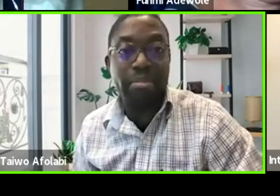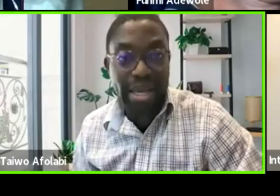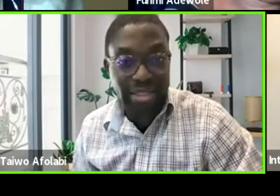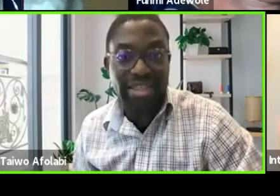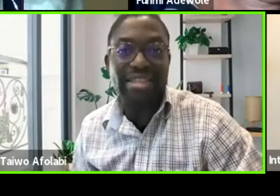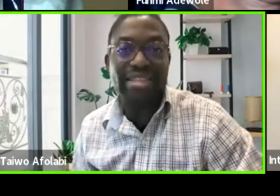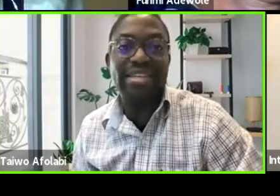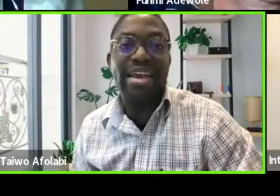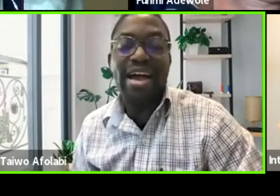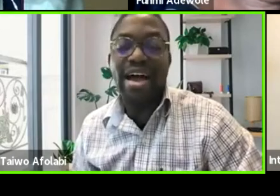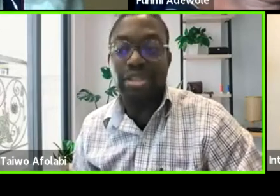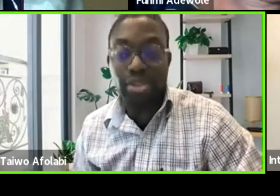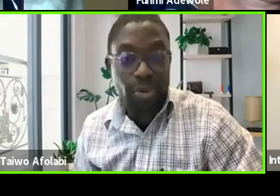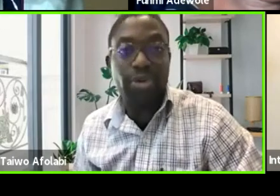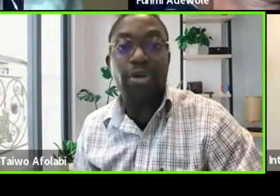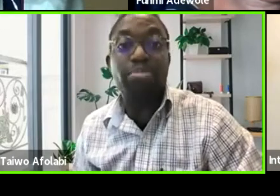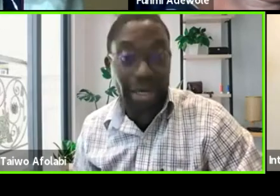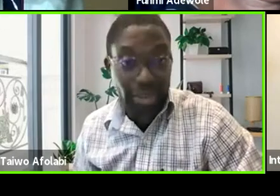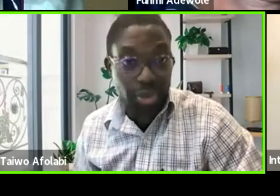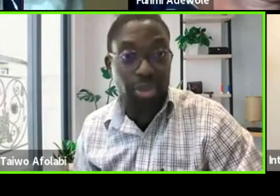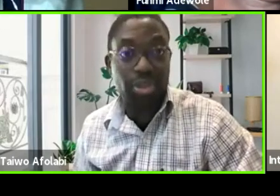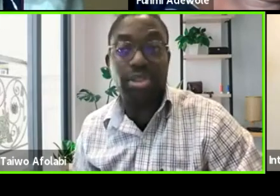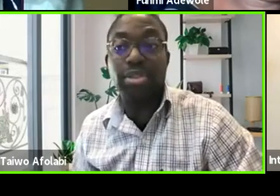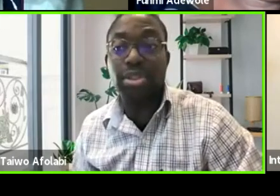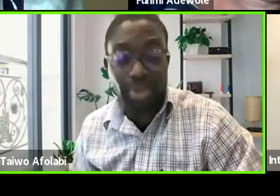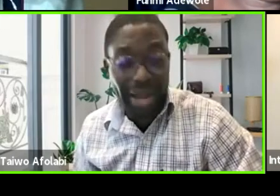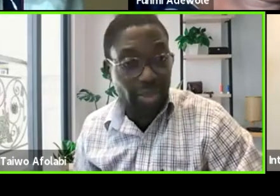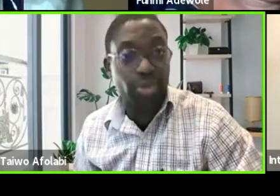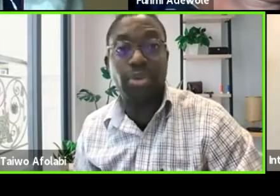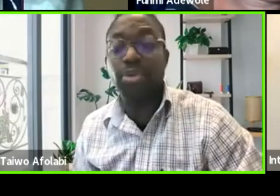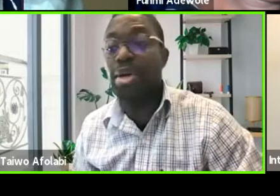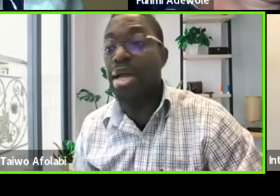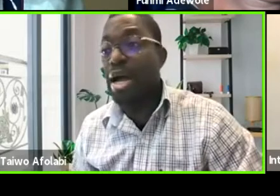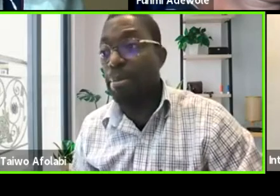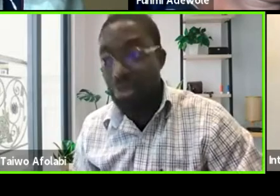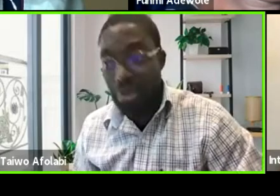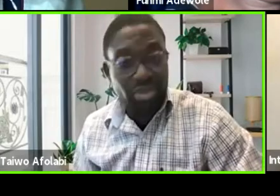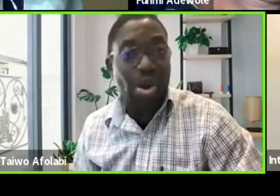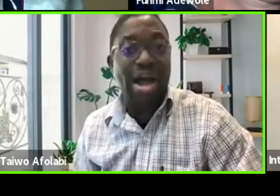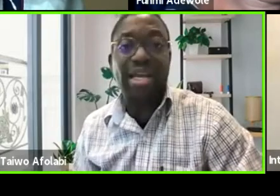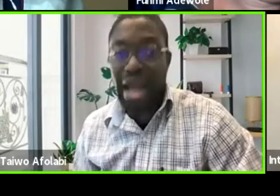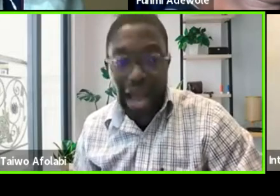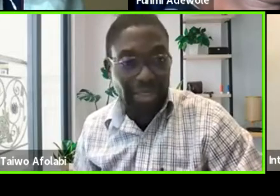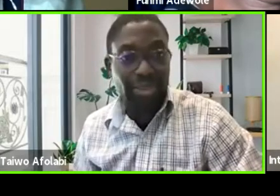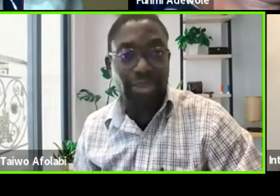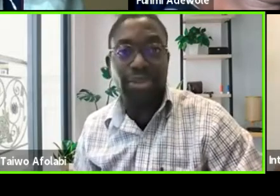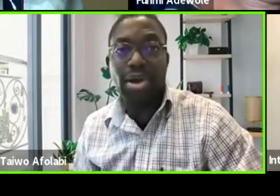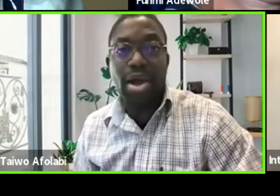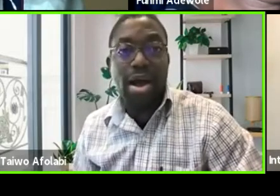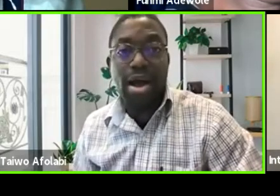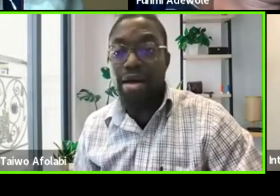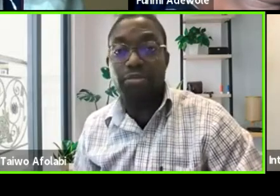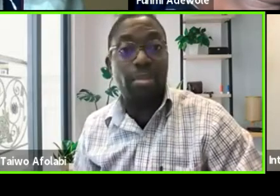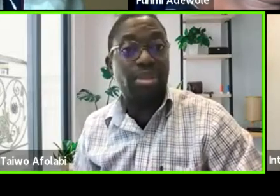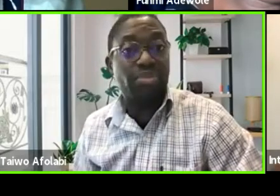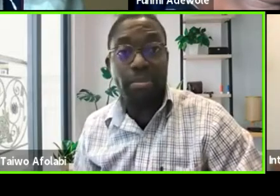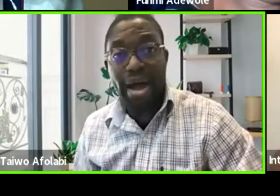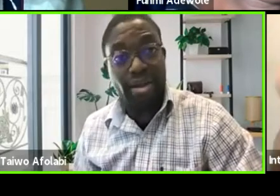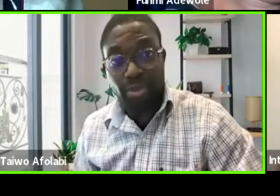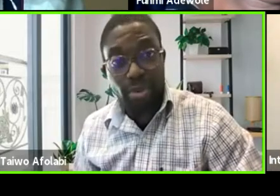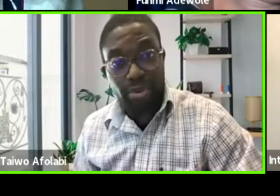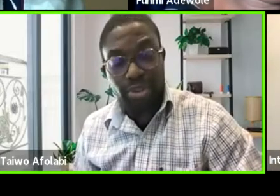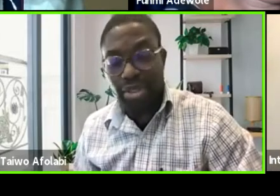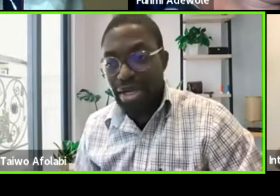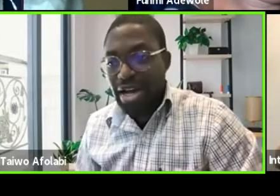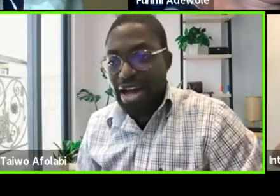amazing scholar, practitioner, director, playwright, actor from different